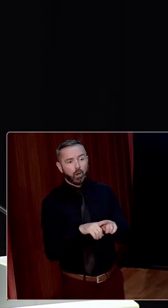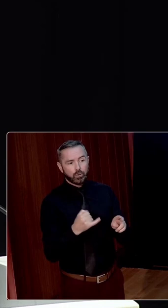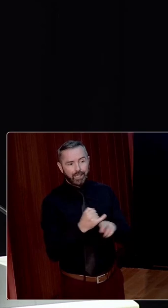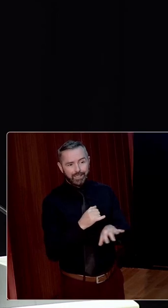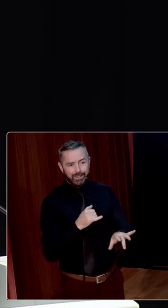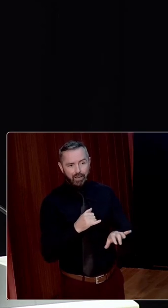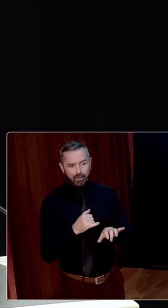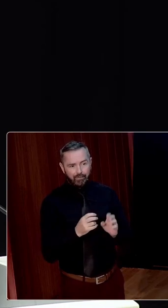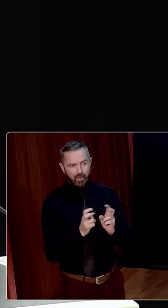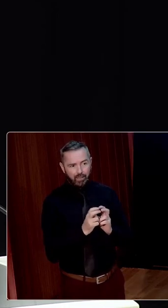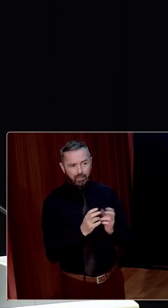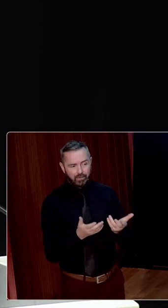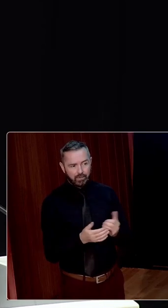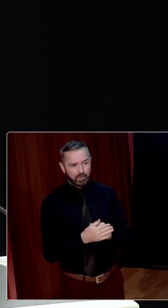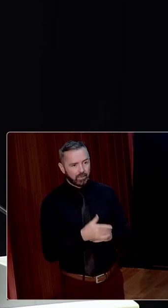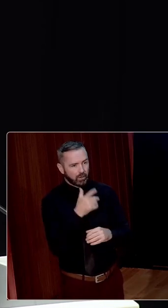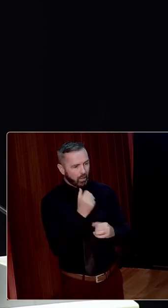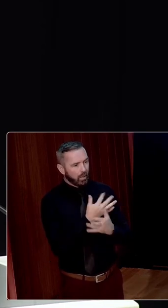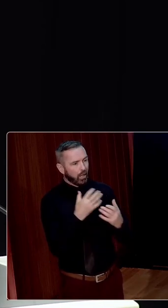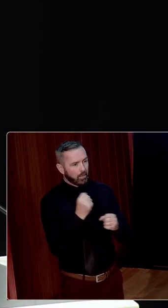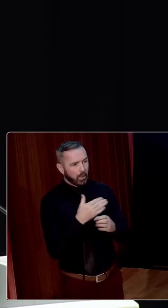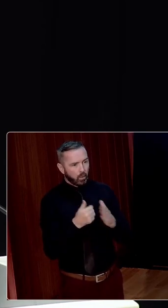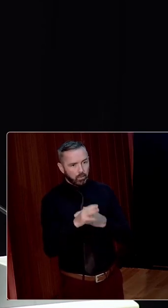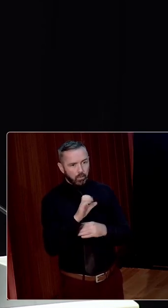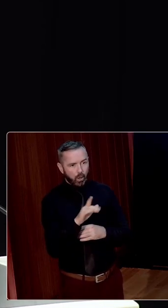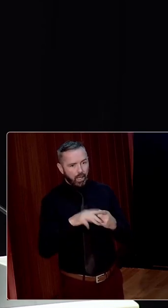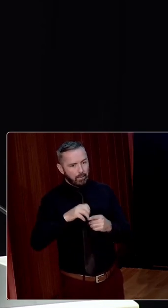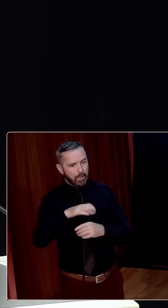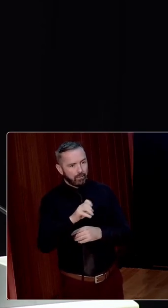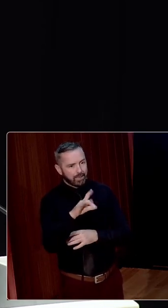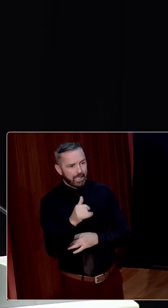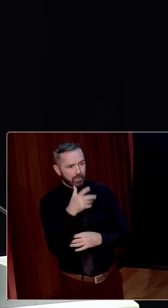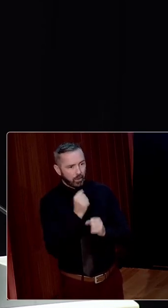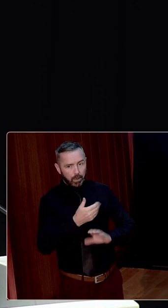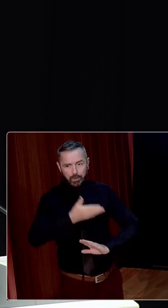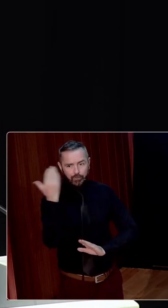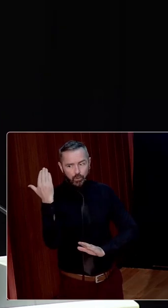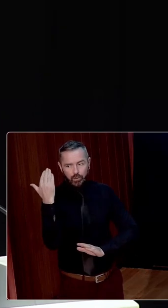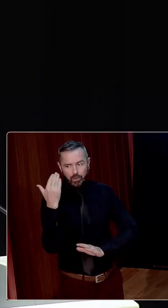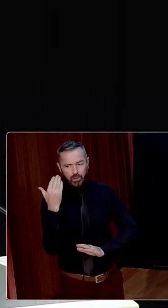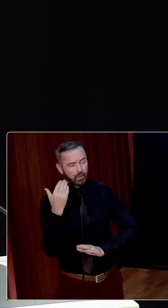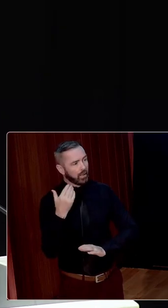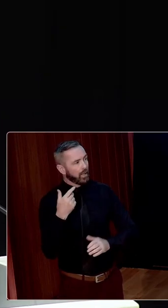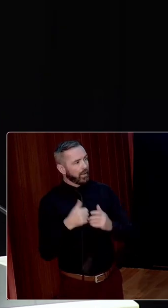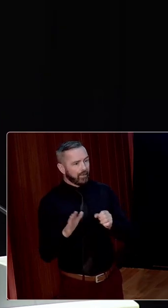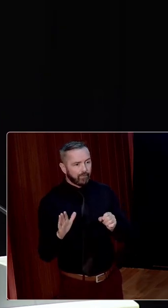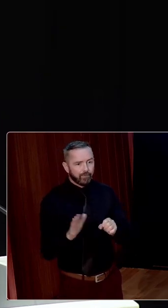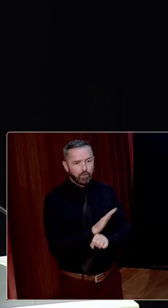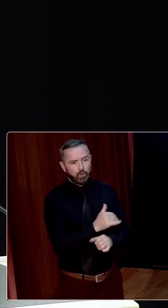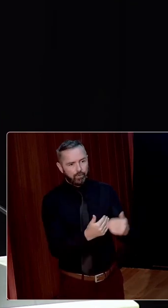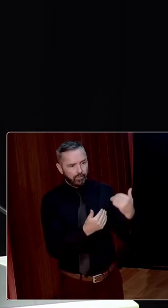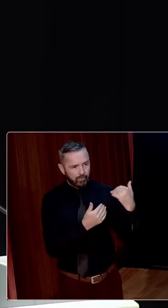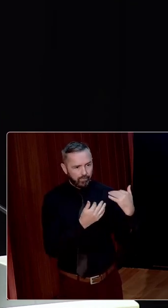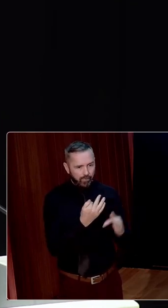archive. And they tell us a lot about what both Paul and Mary have alluded to, Mary Daly earlier in the day have alluded to, is the degree to which an entire family